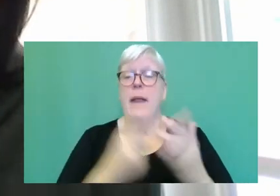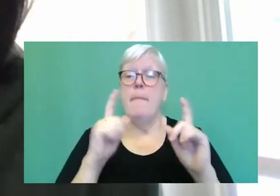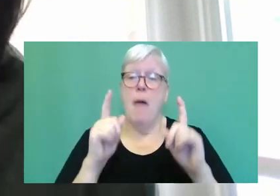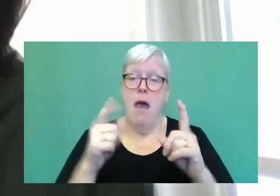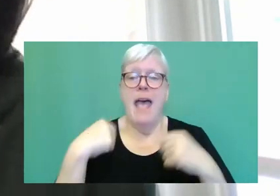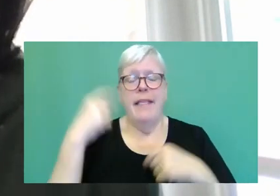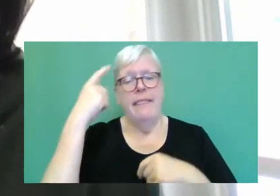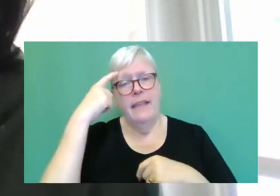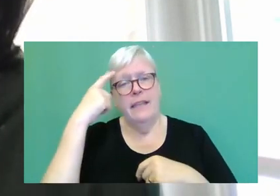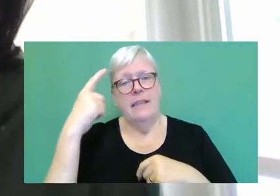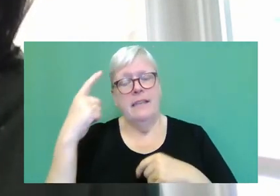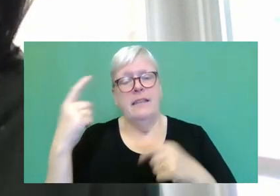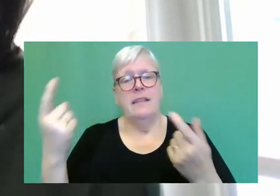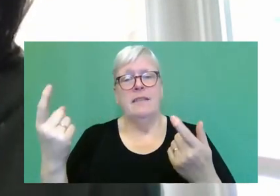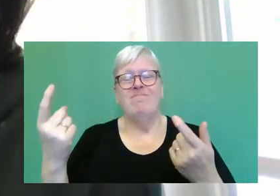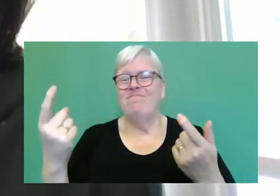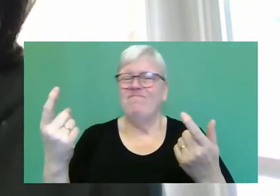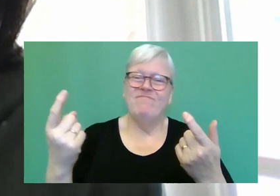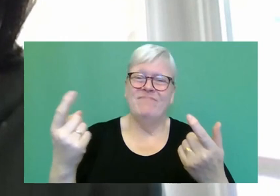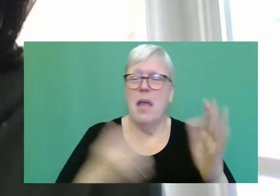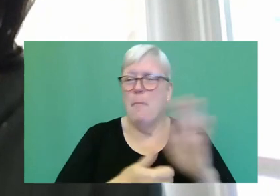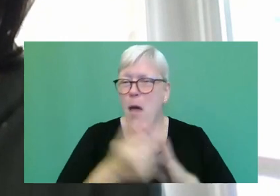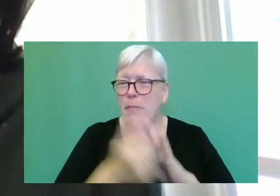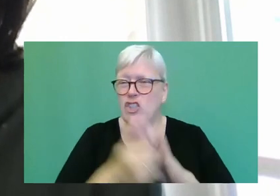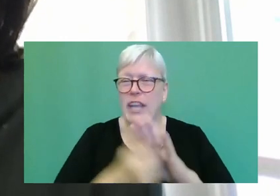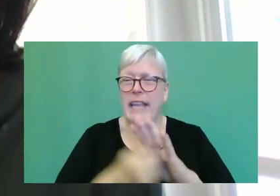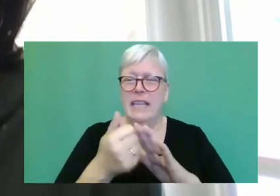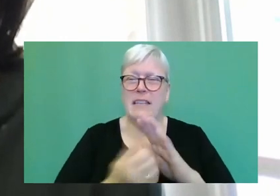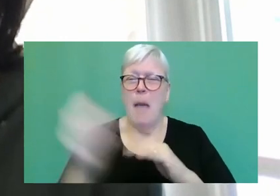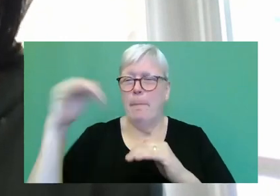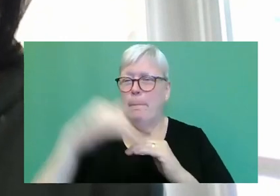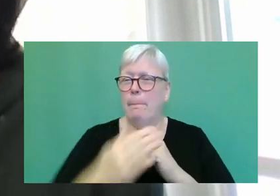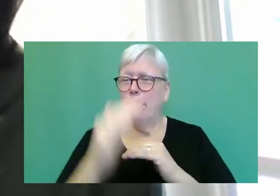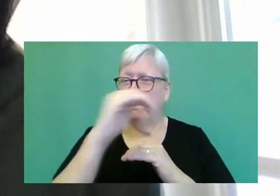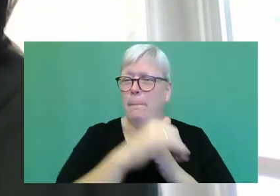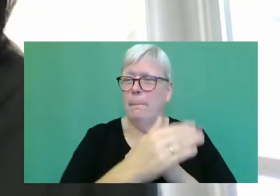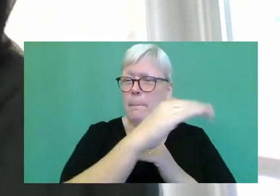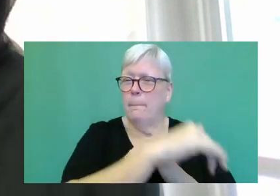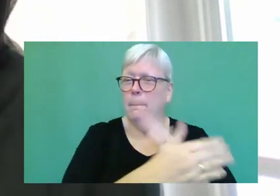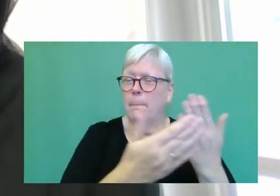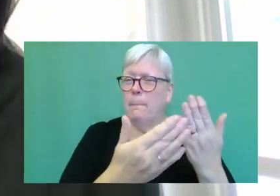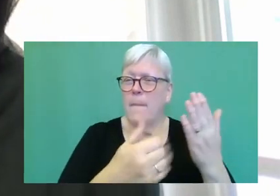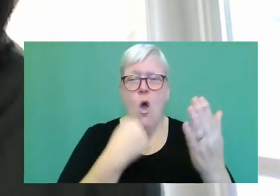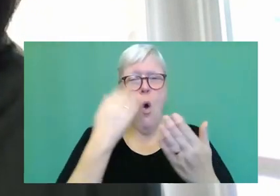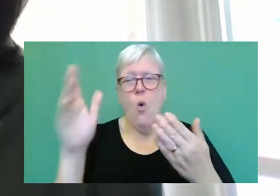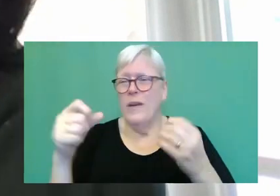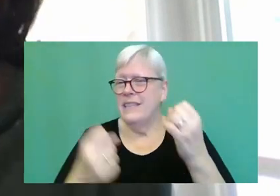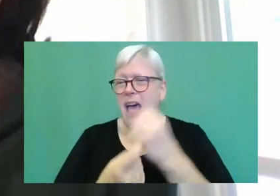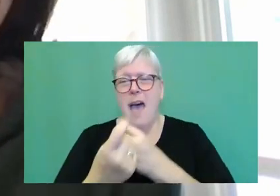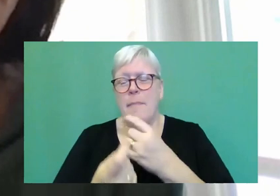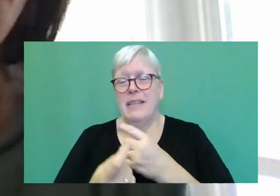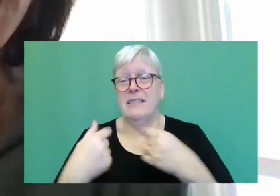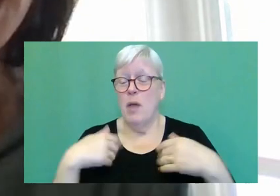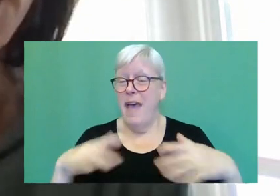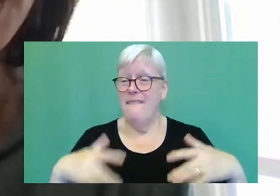fads come and go in publishing, you know, that's always happened. So I'm hopeful, but